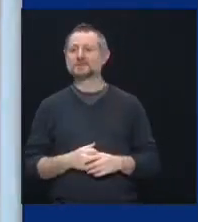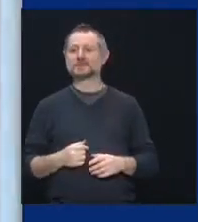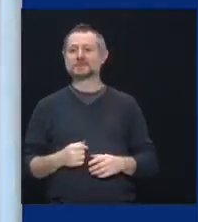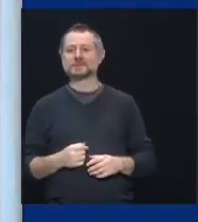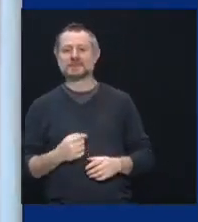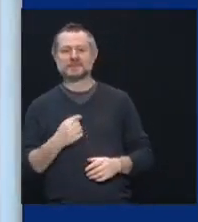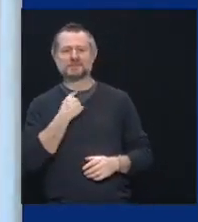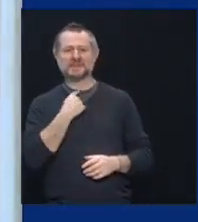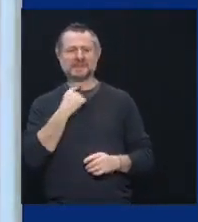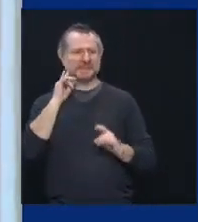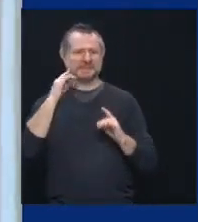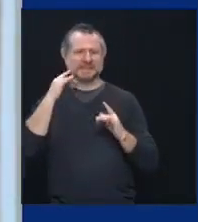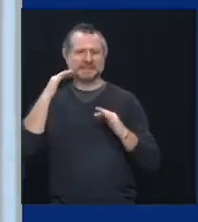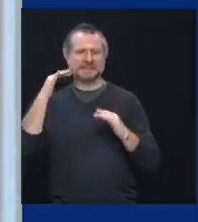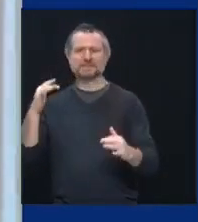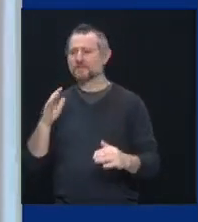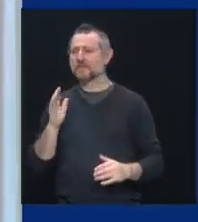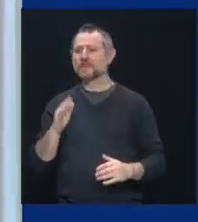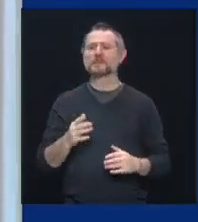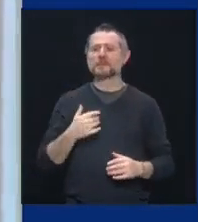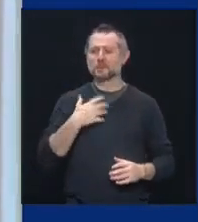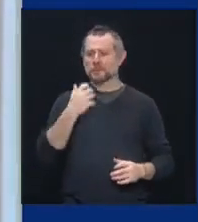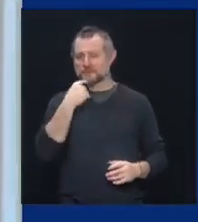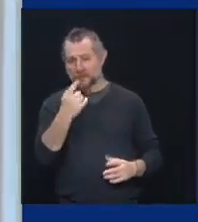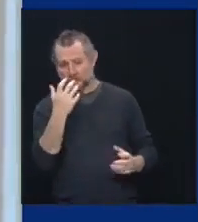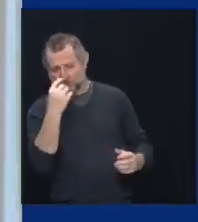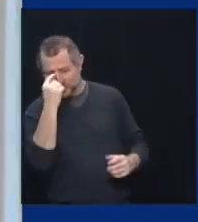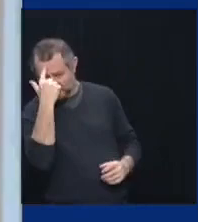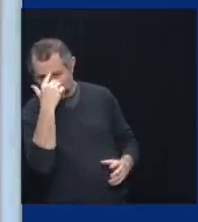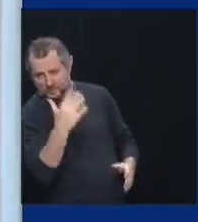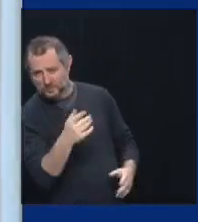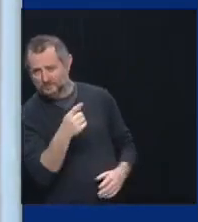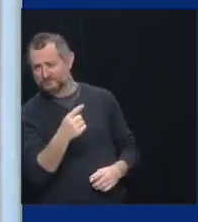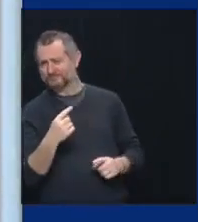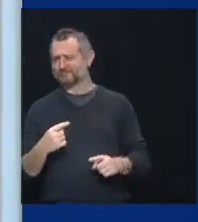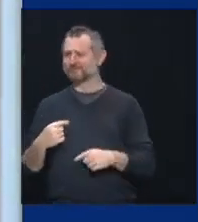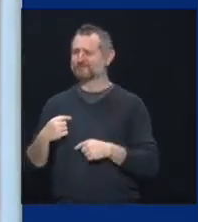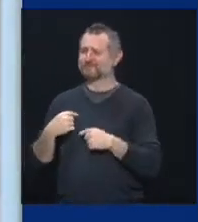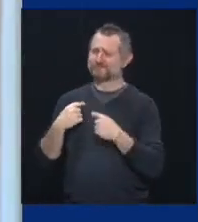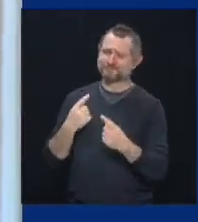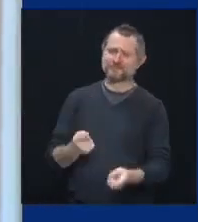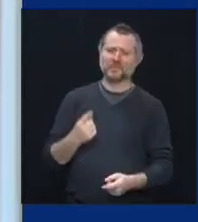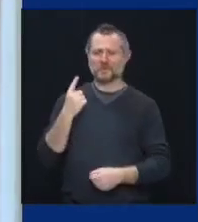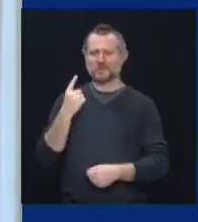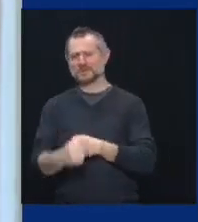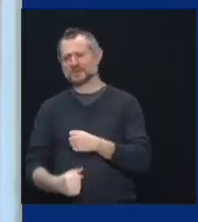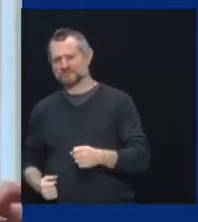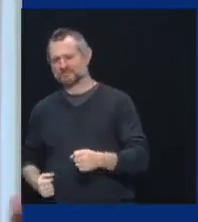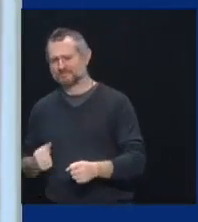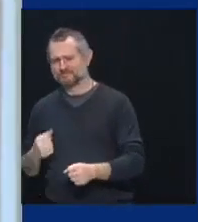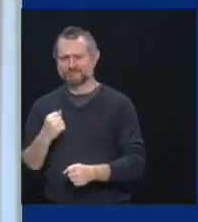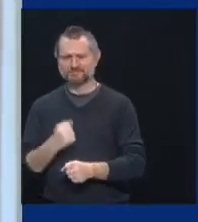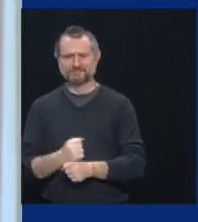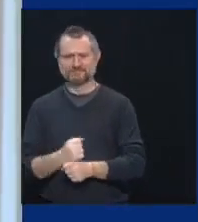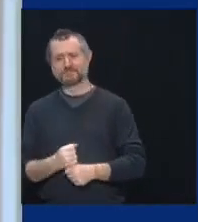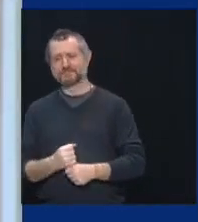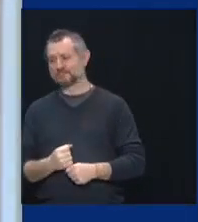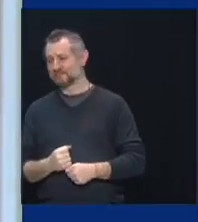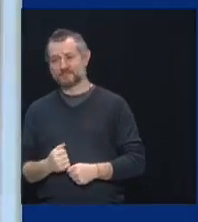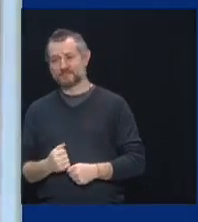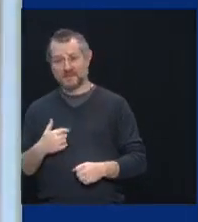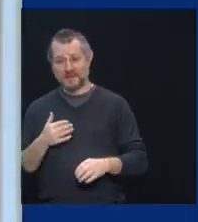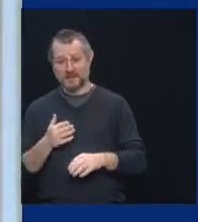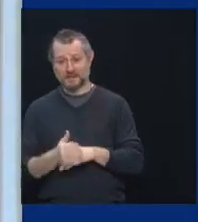I just want to say, Governor, throughout this, uh, entire ordeal, from the time we started until